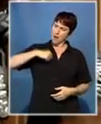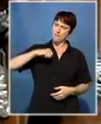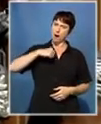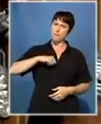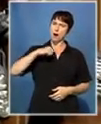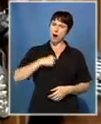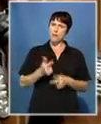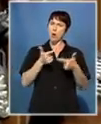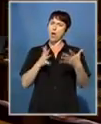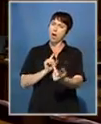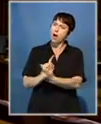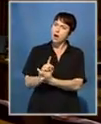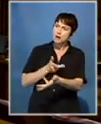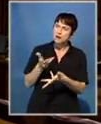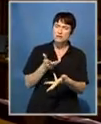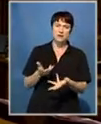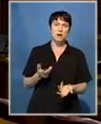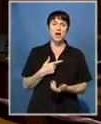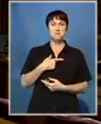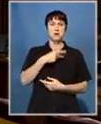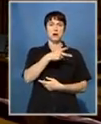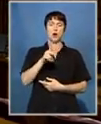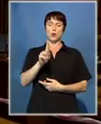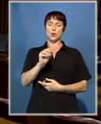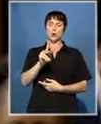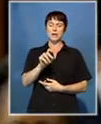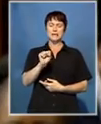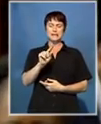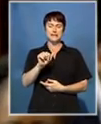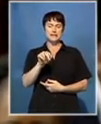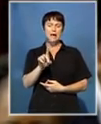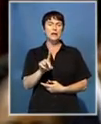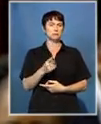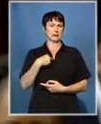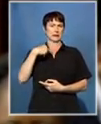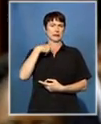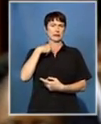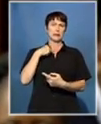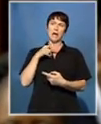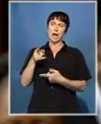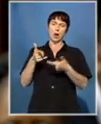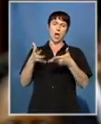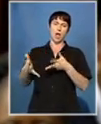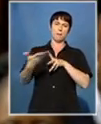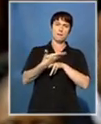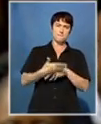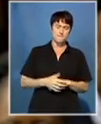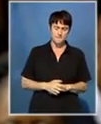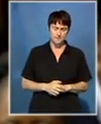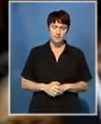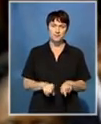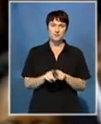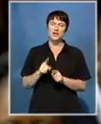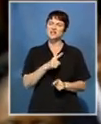Cookstatt's maximum prison. Kreacher requested an interpreter. Mr. Kreacher, throughout this trial, which has been